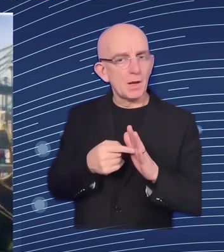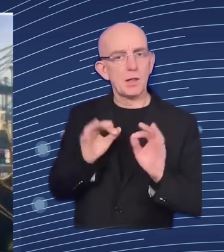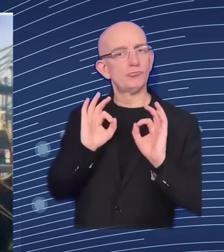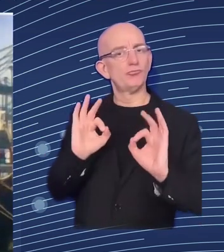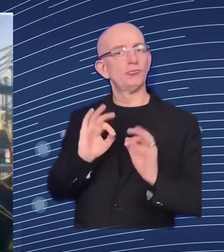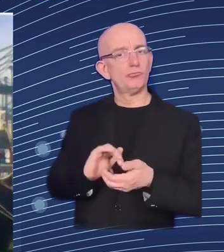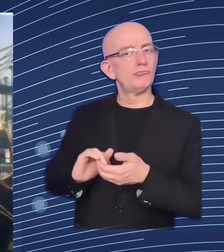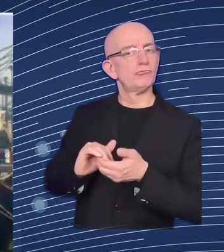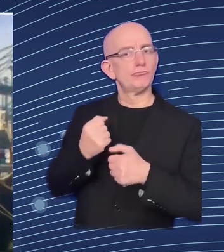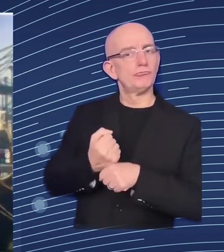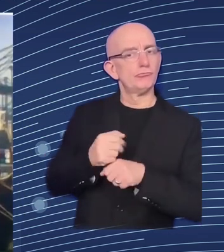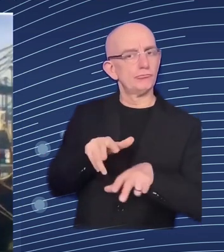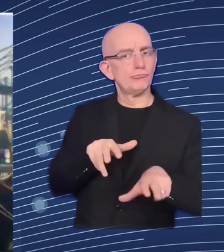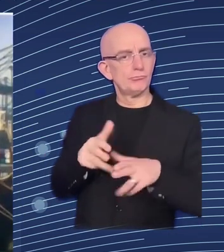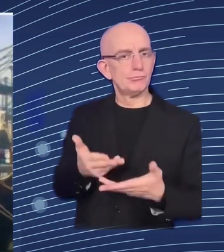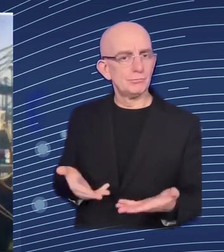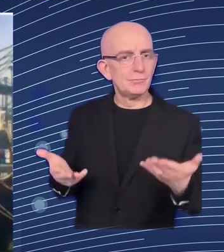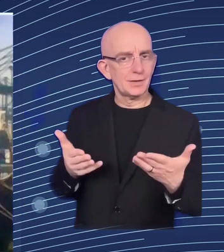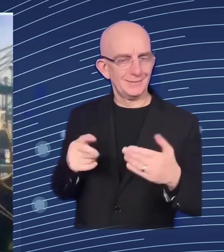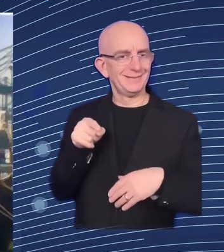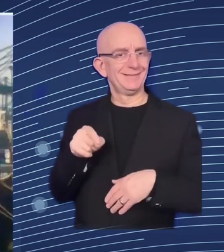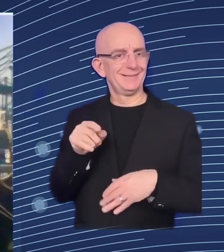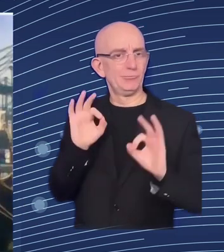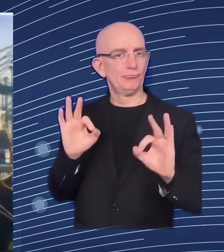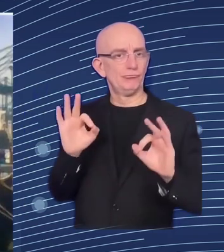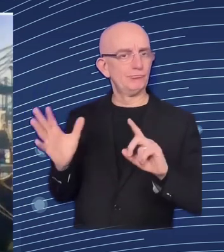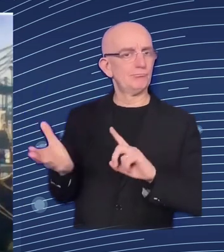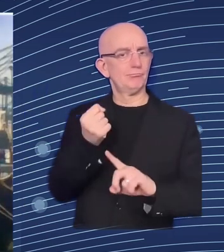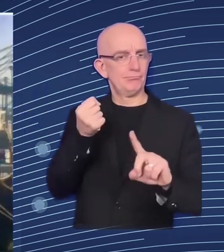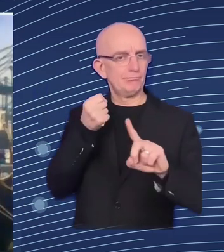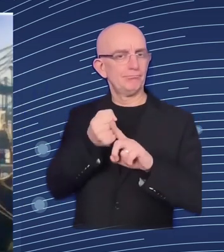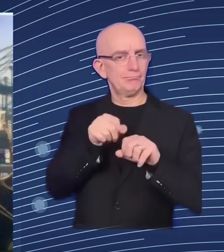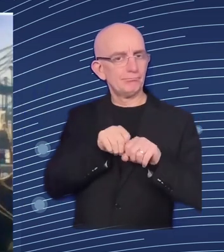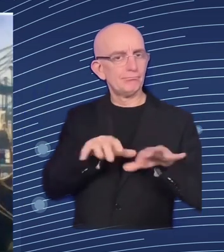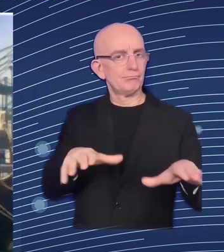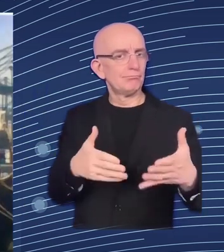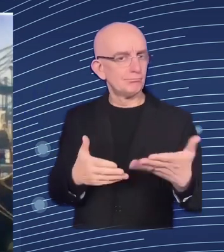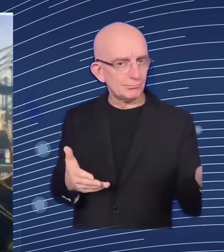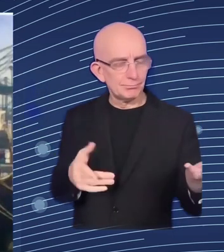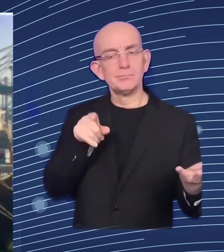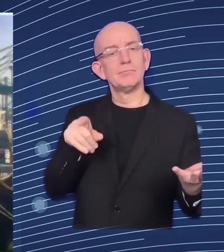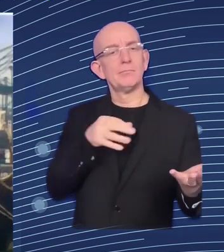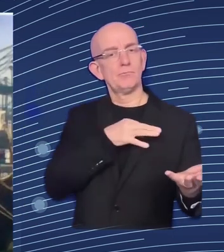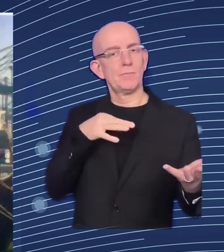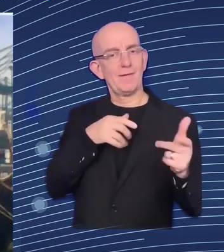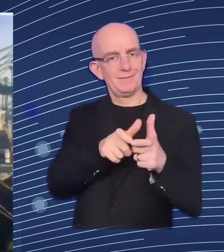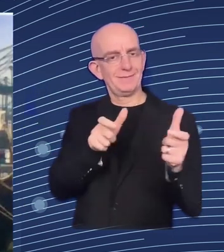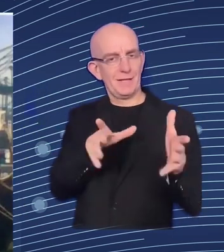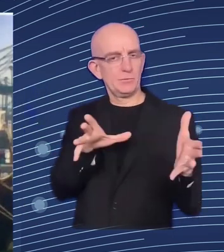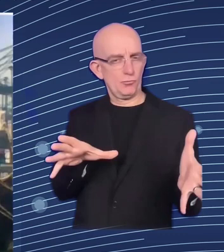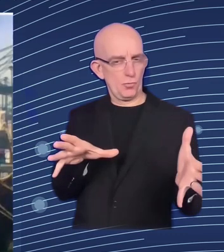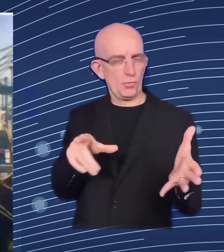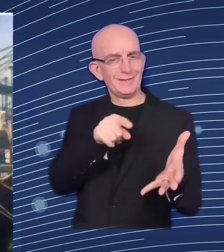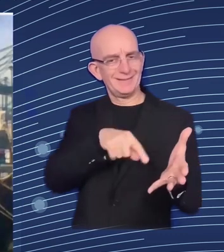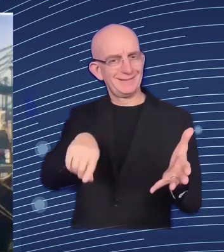talking about the private sector um maybe vasil if i come to you uh horizon capital is one of the longest established and leading fund